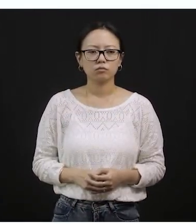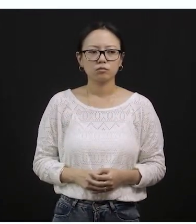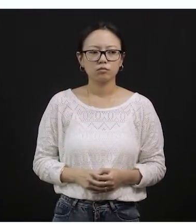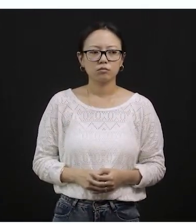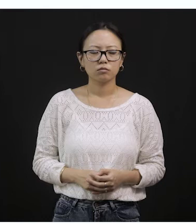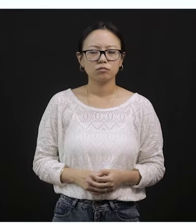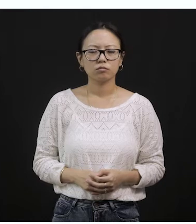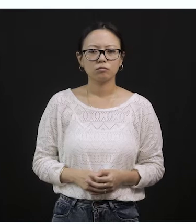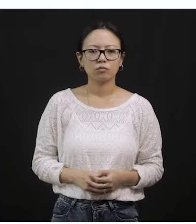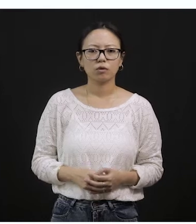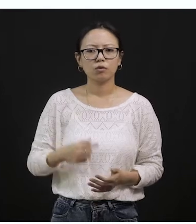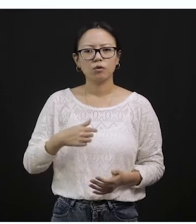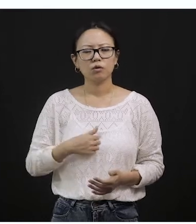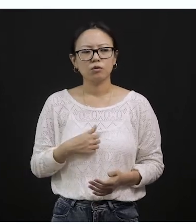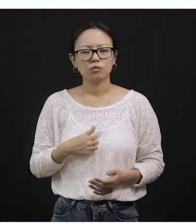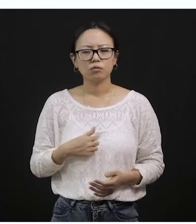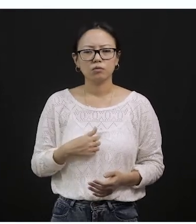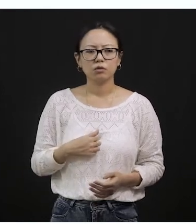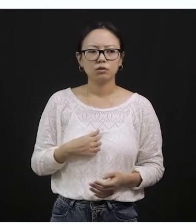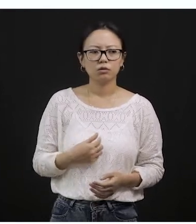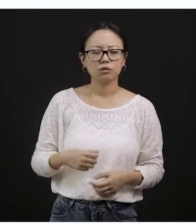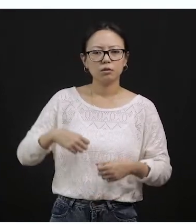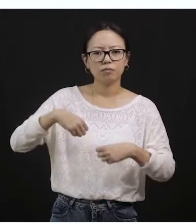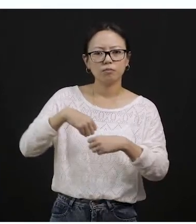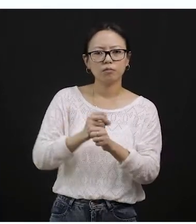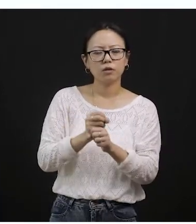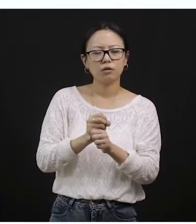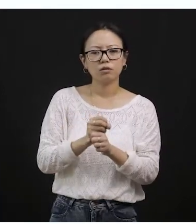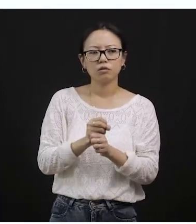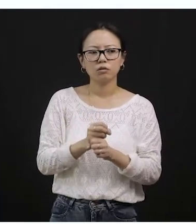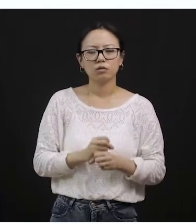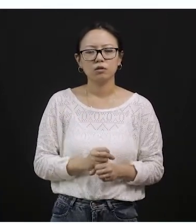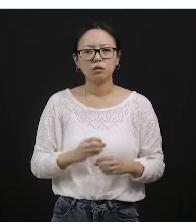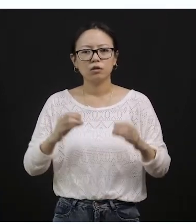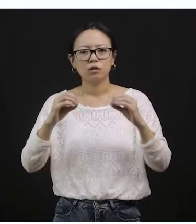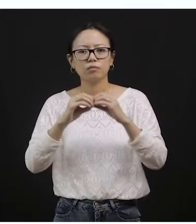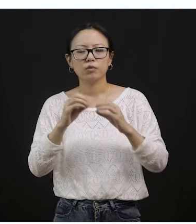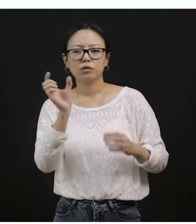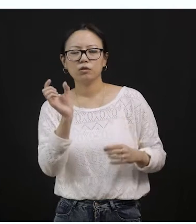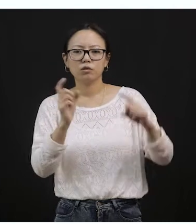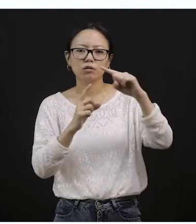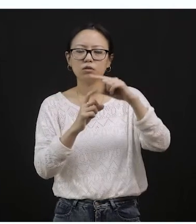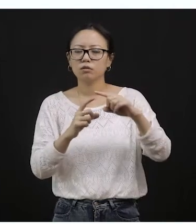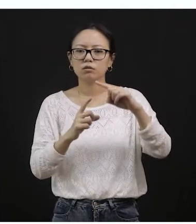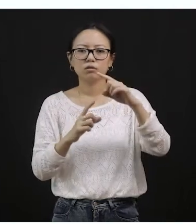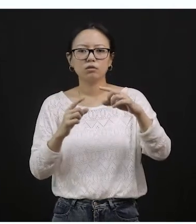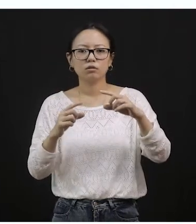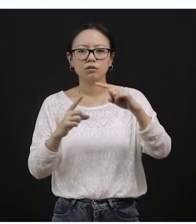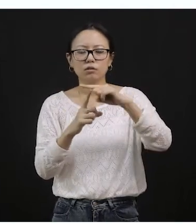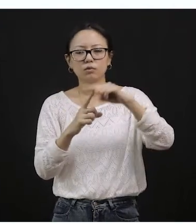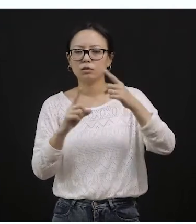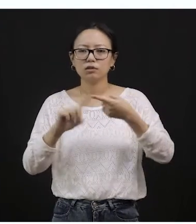to make butter. So what do we use to make a butter? I've already told you this in the explanation,